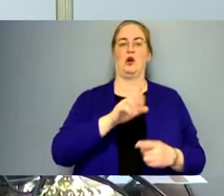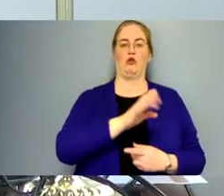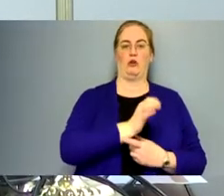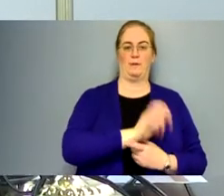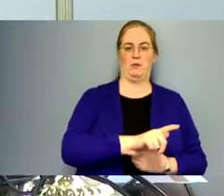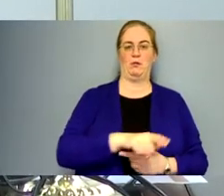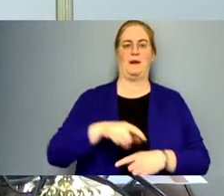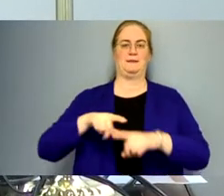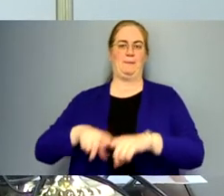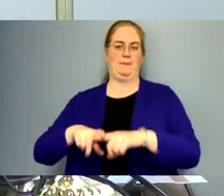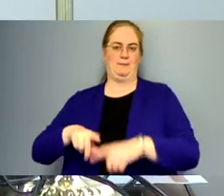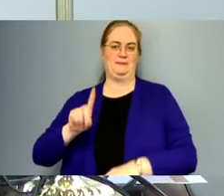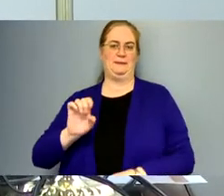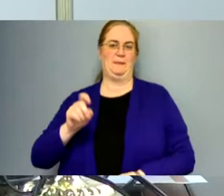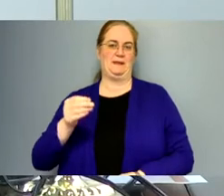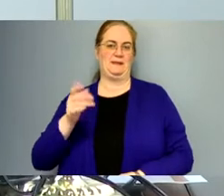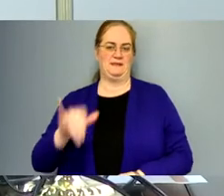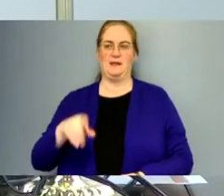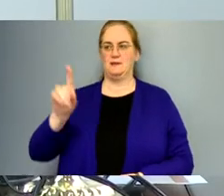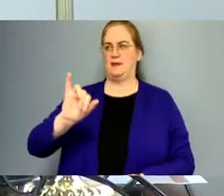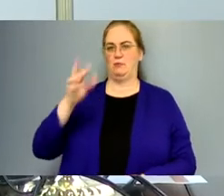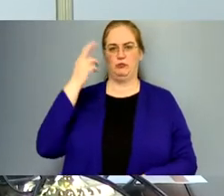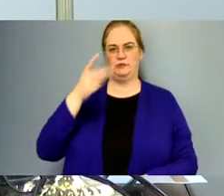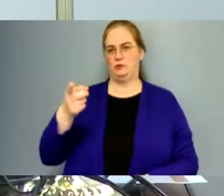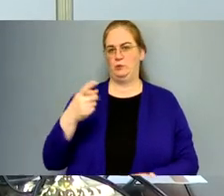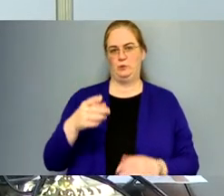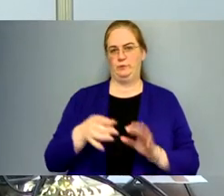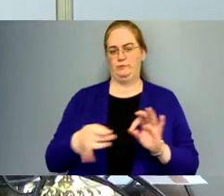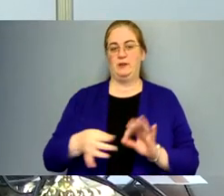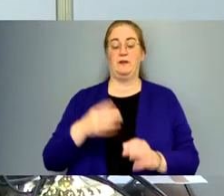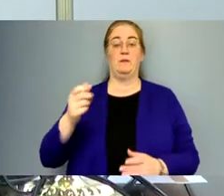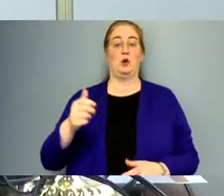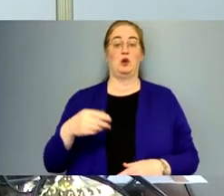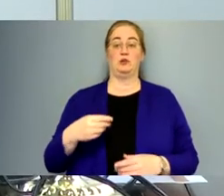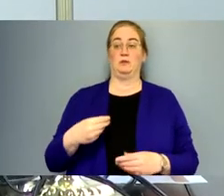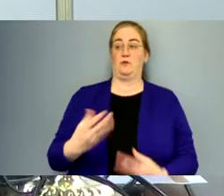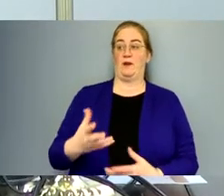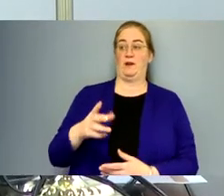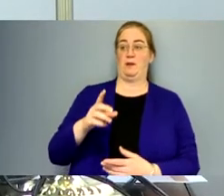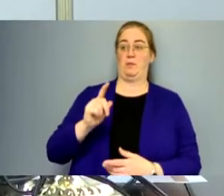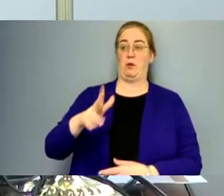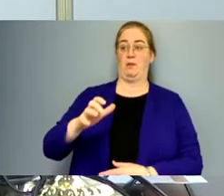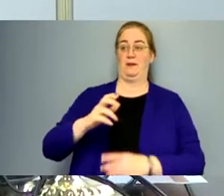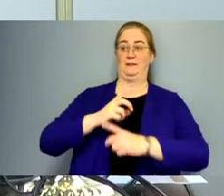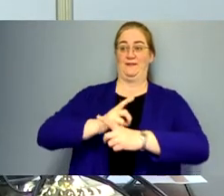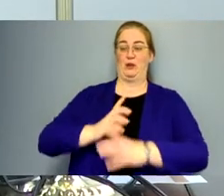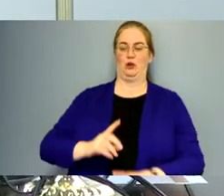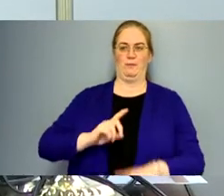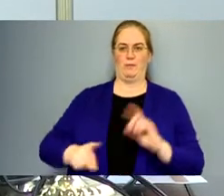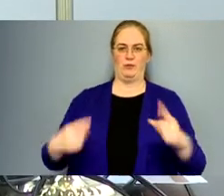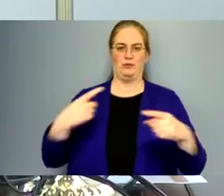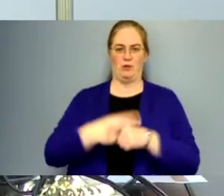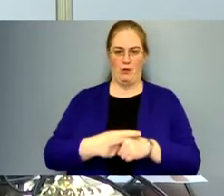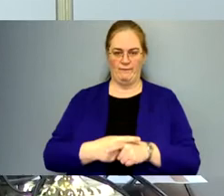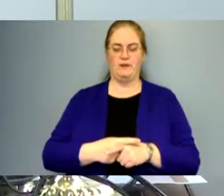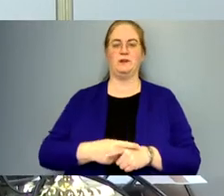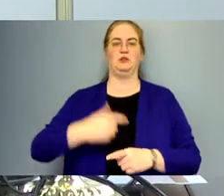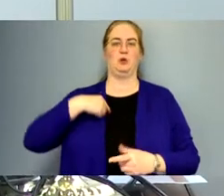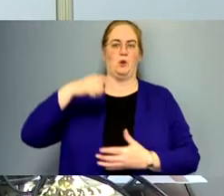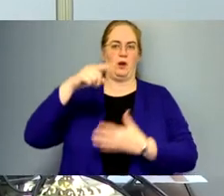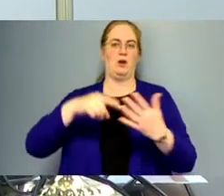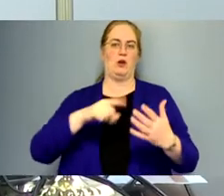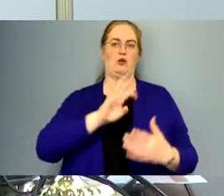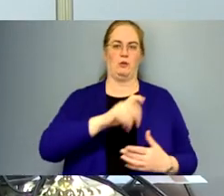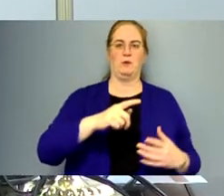for the same reasons as you stated, uh, if someone is, given a public defender but there's a conflict, you have, you have criminal